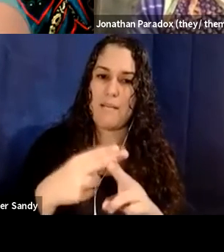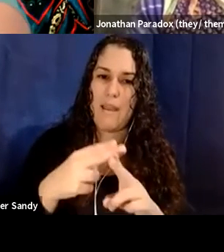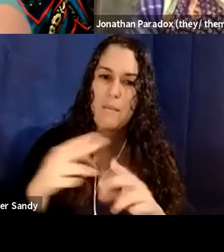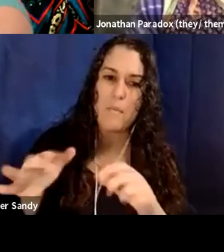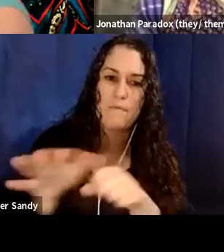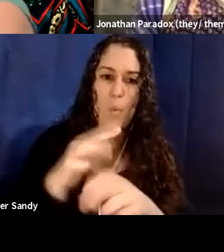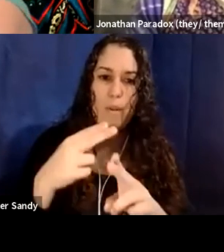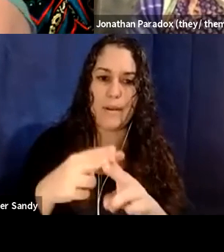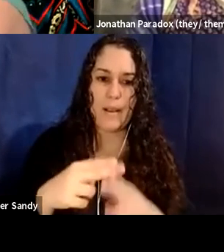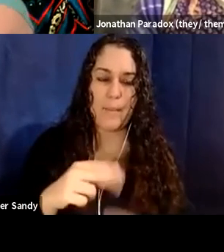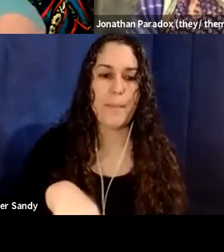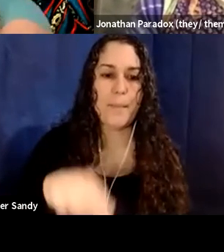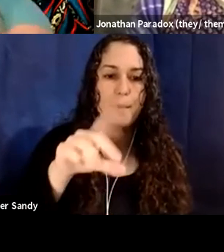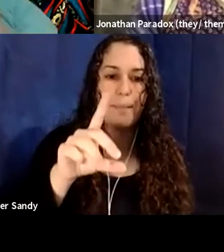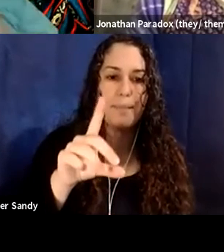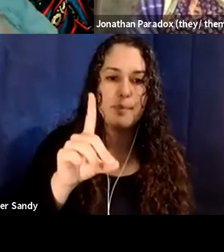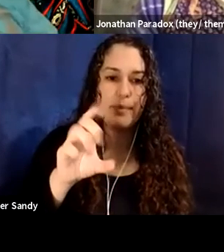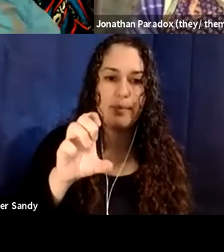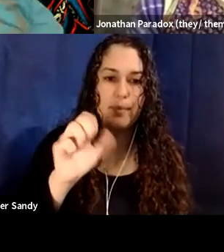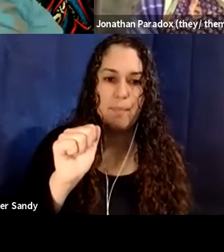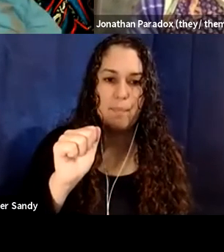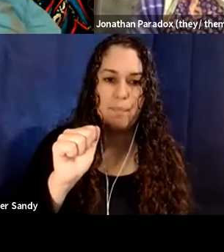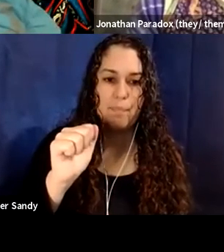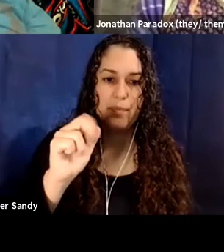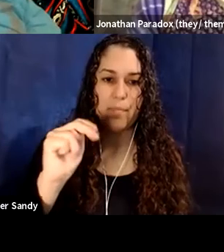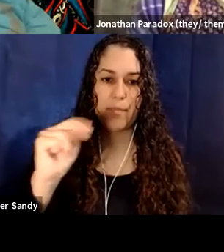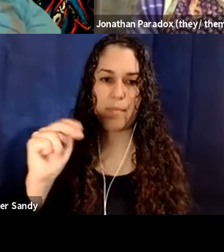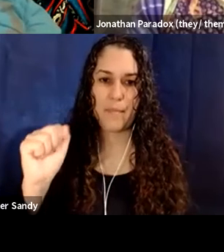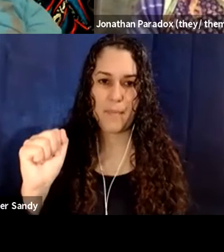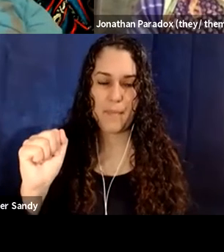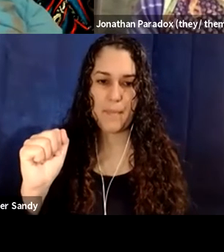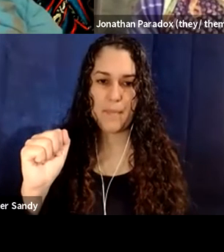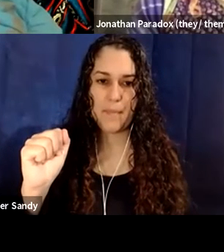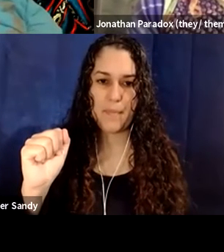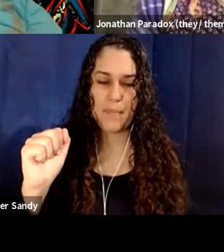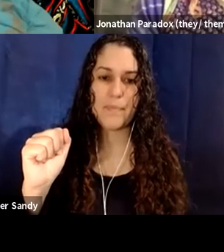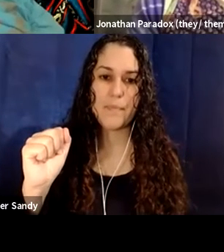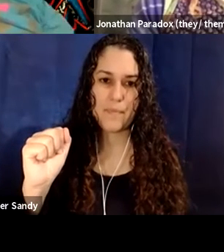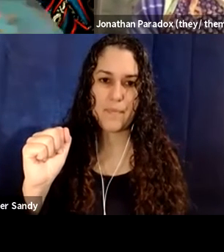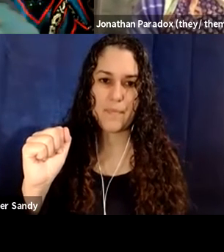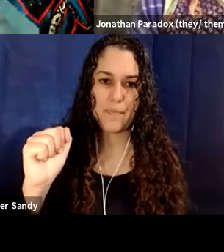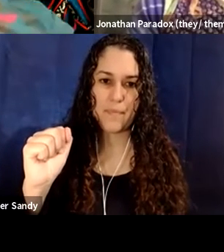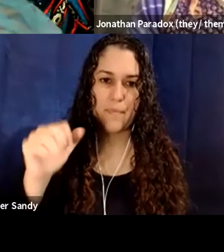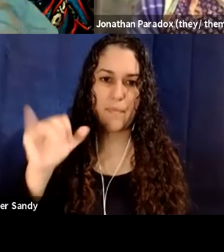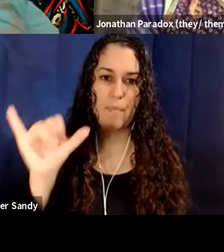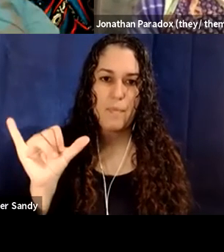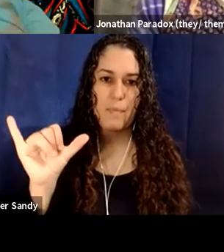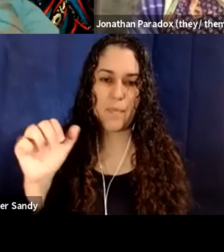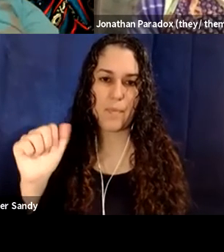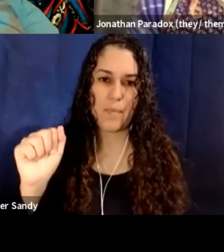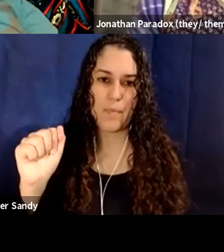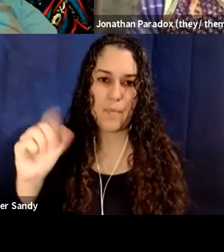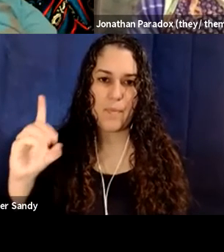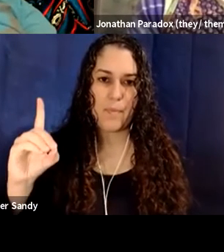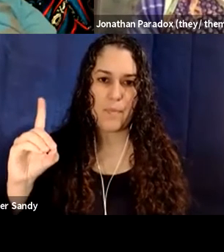.com, which is D-E-A-N-N-A for Deanna, Y-A-D